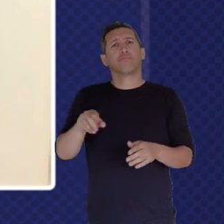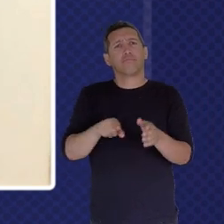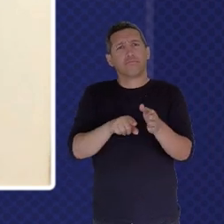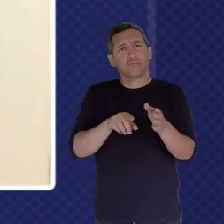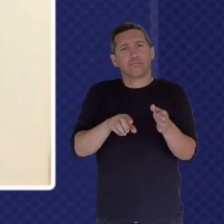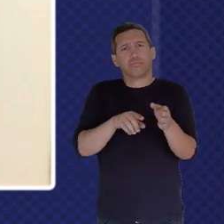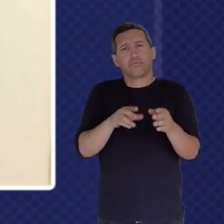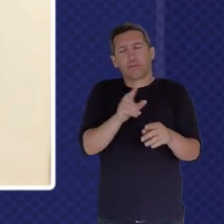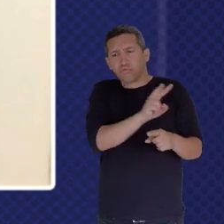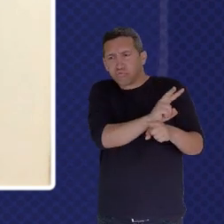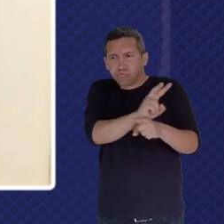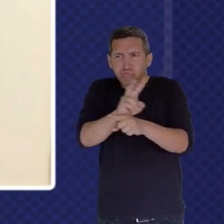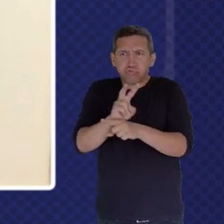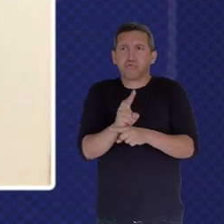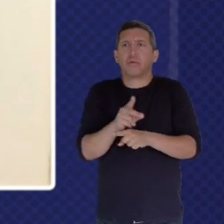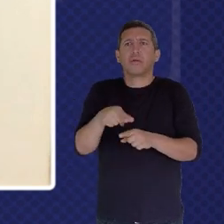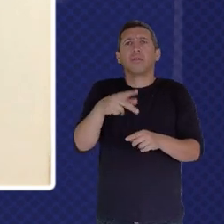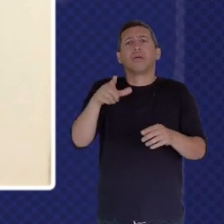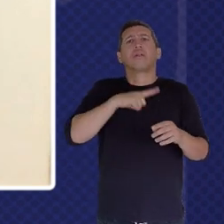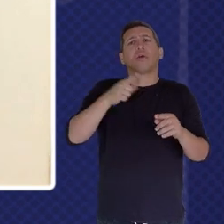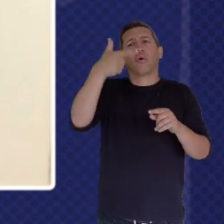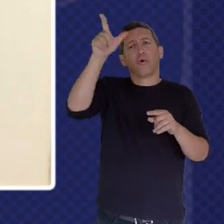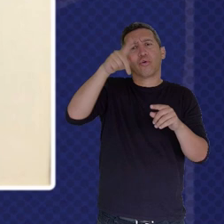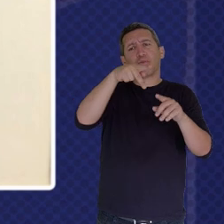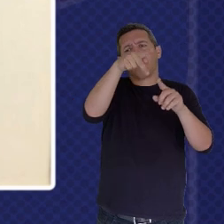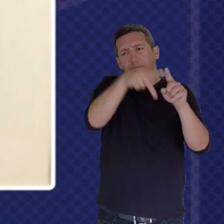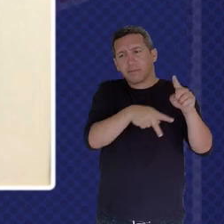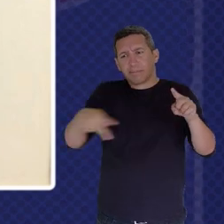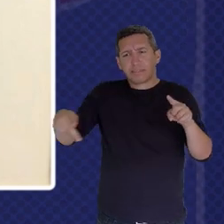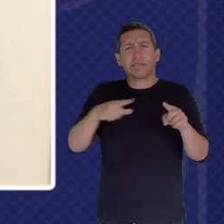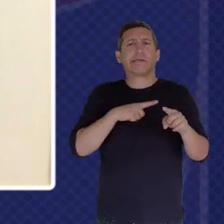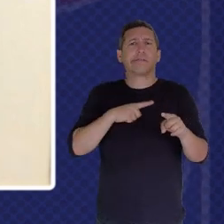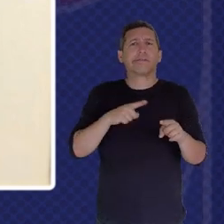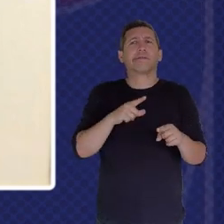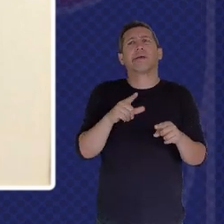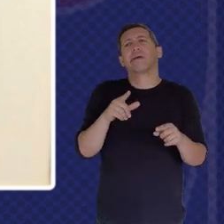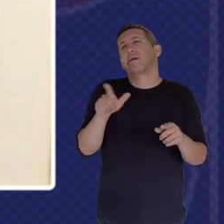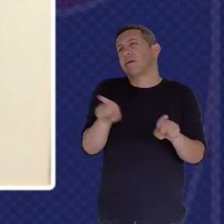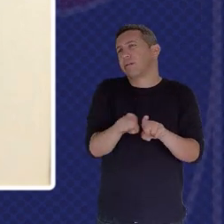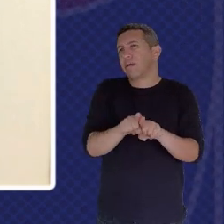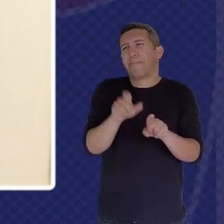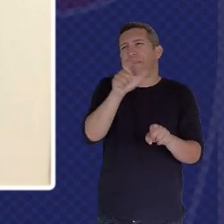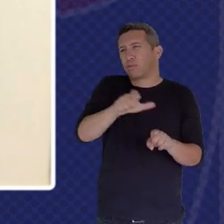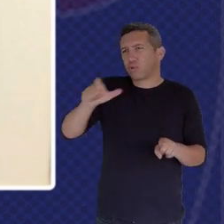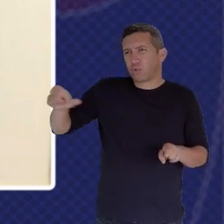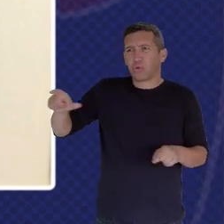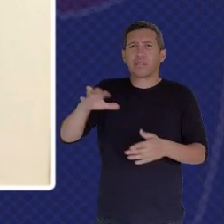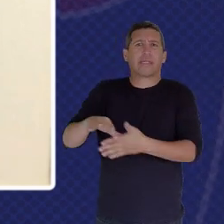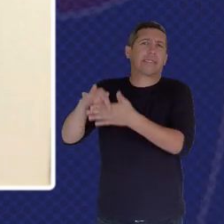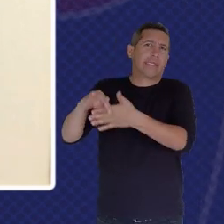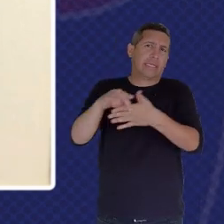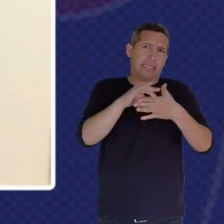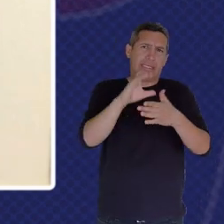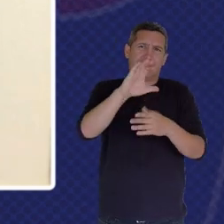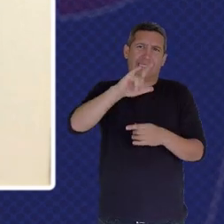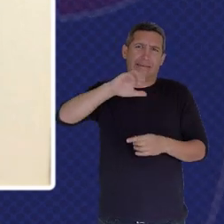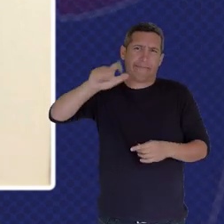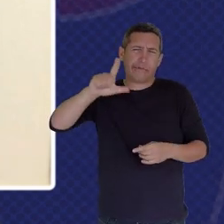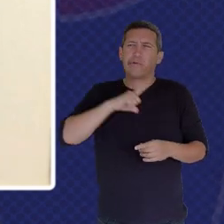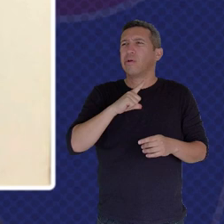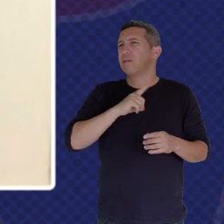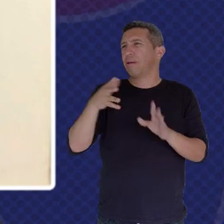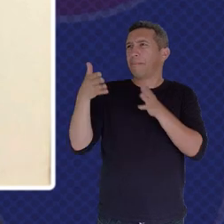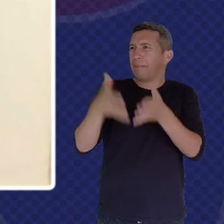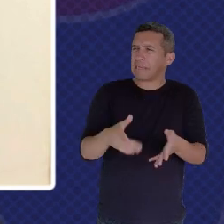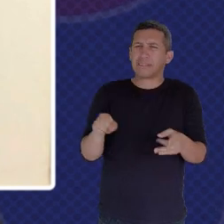Civil Authority It Has Members Of CSOs It Also Has The Resident Coordinator Of The United